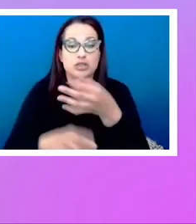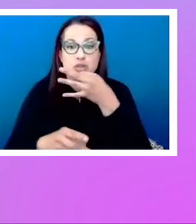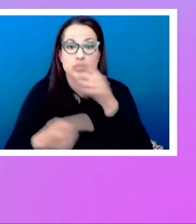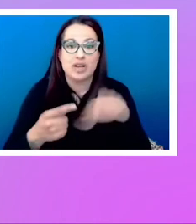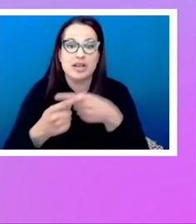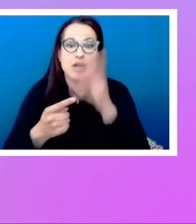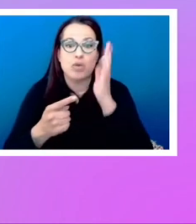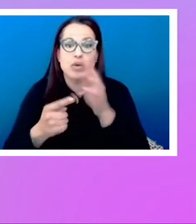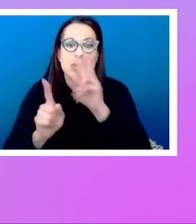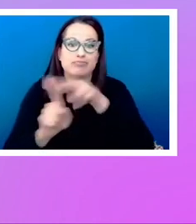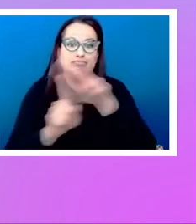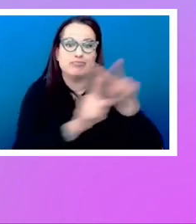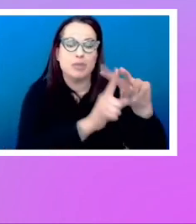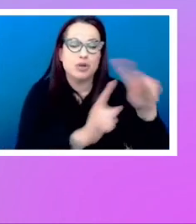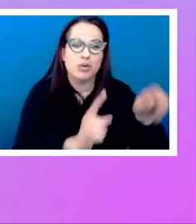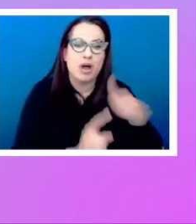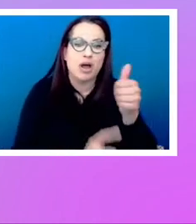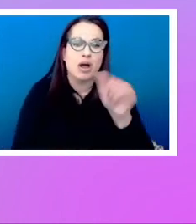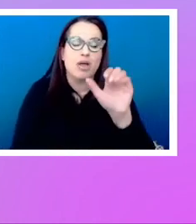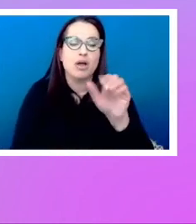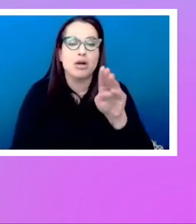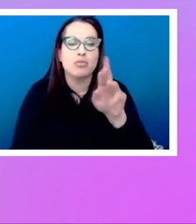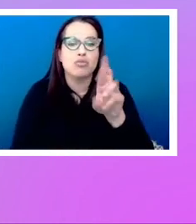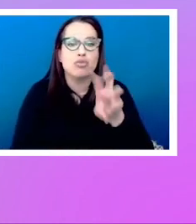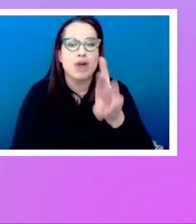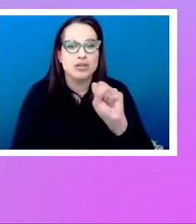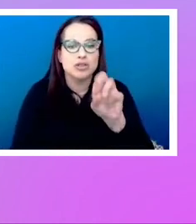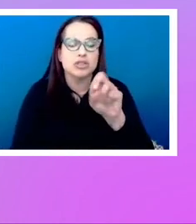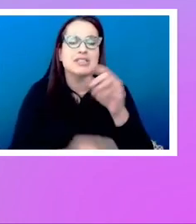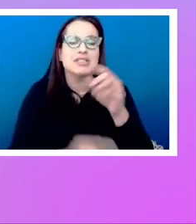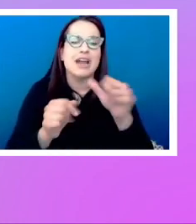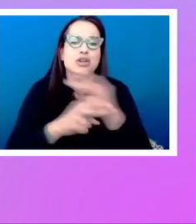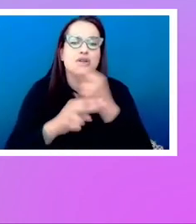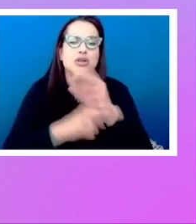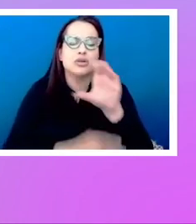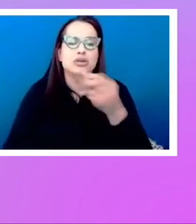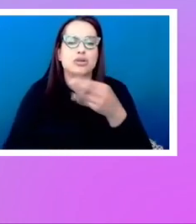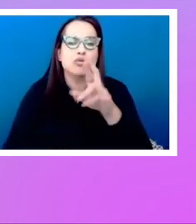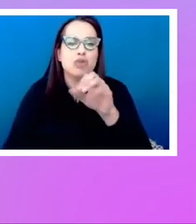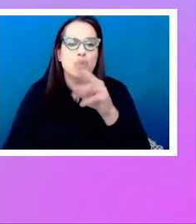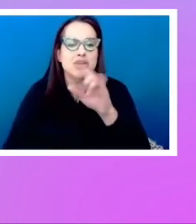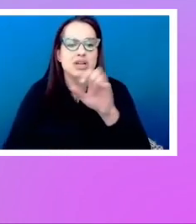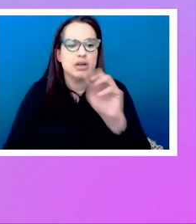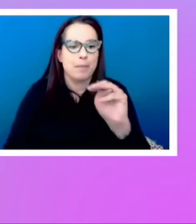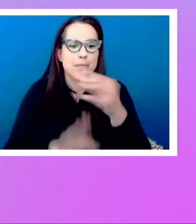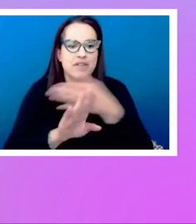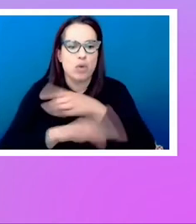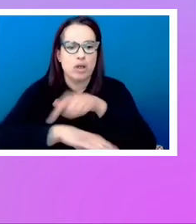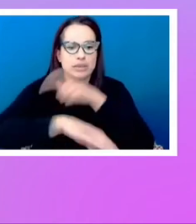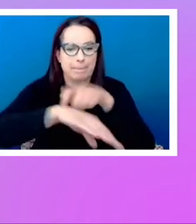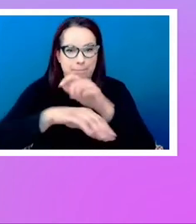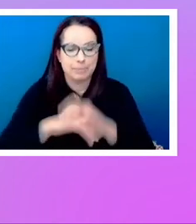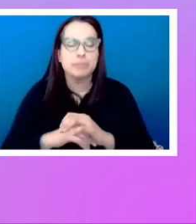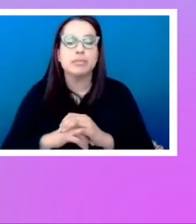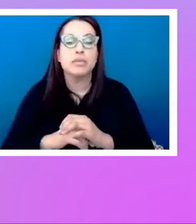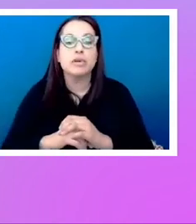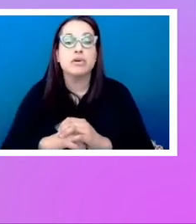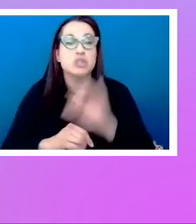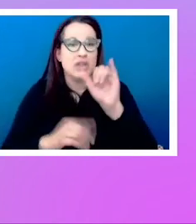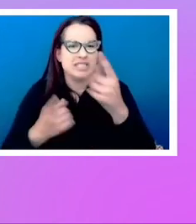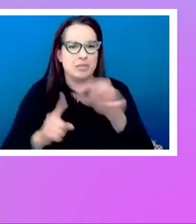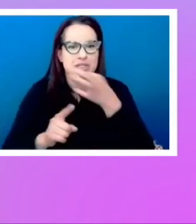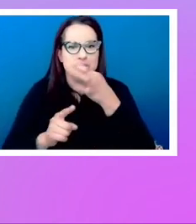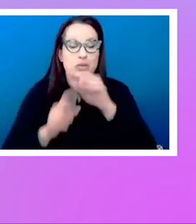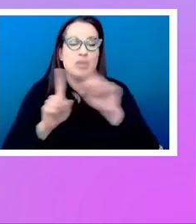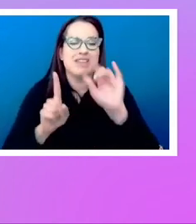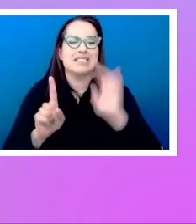browsers that use Chromium before too long. So that's on the way. But those are going to be our sort of solutions.